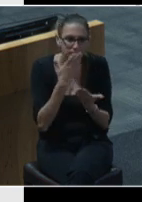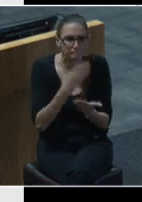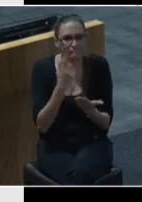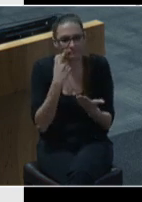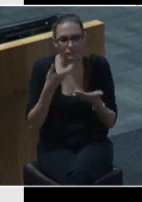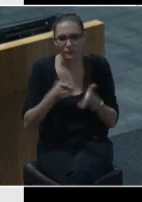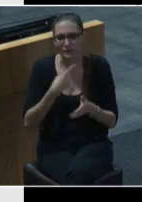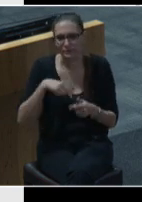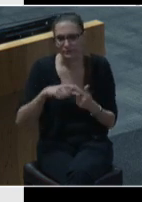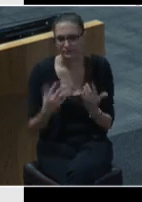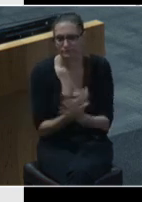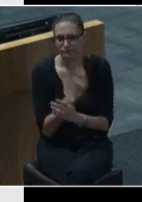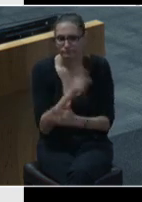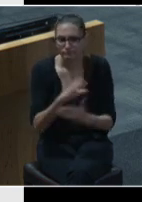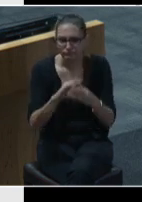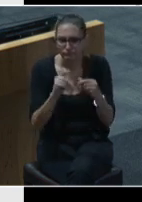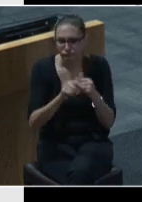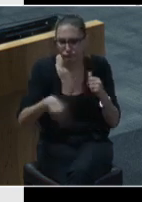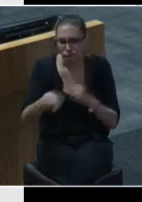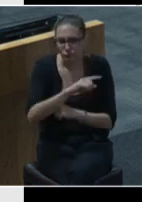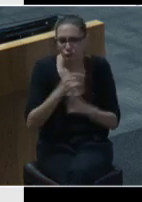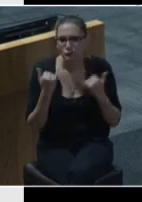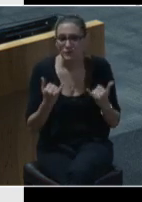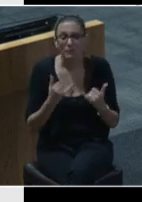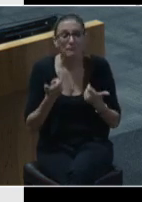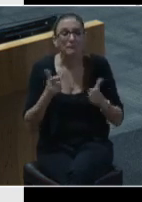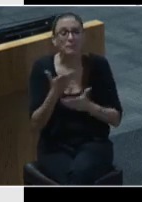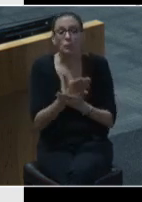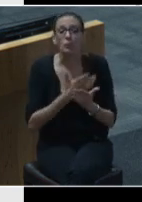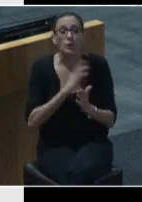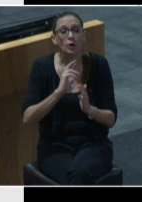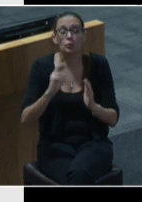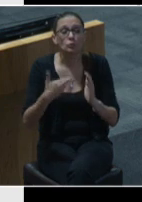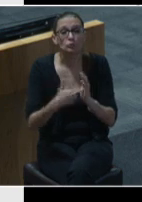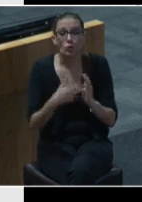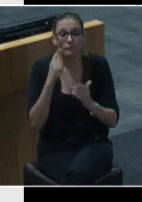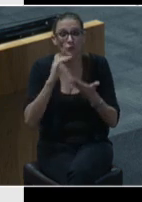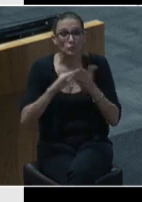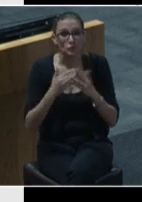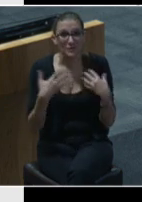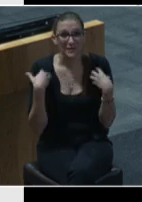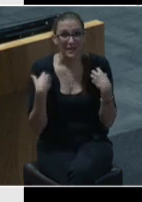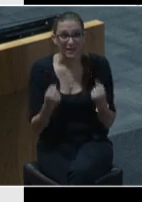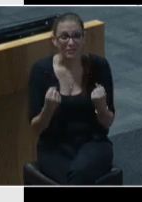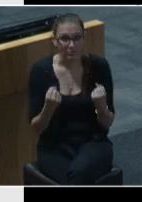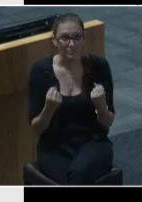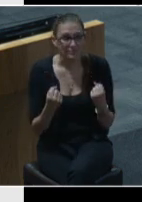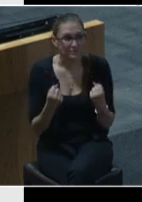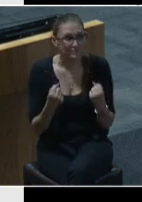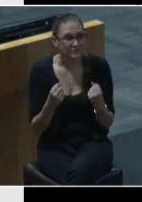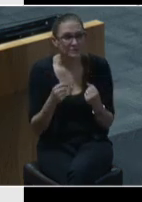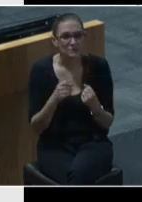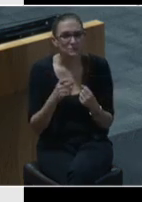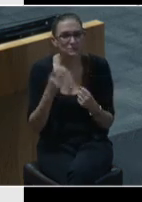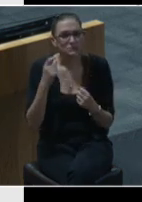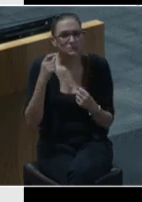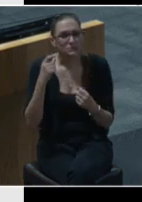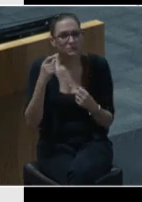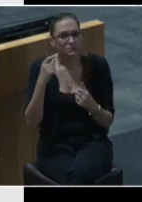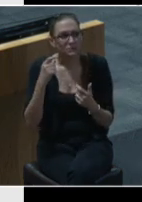with y'all today um a big part of my role with community health is scene response uh specifically specifically